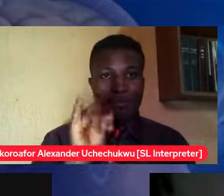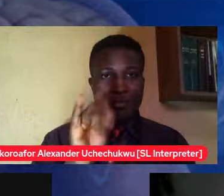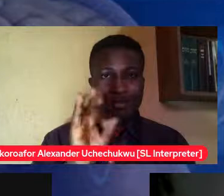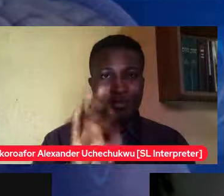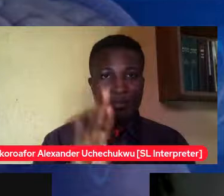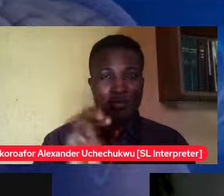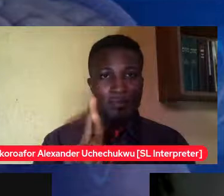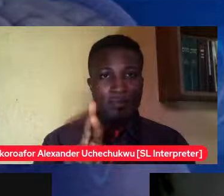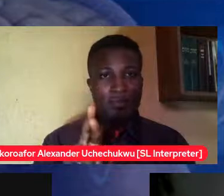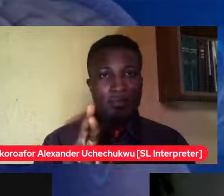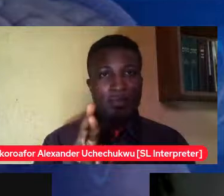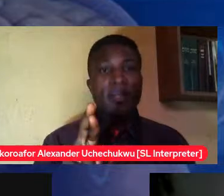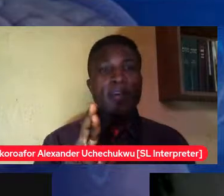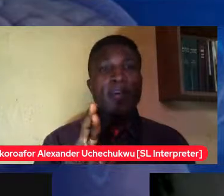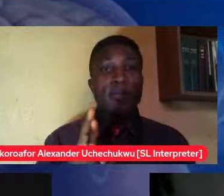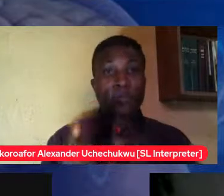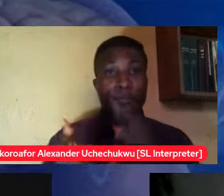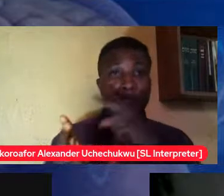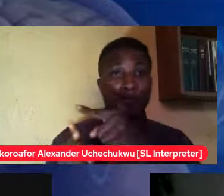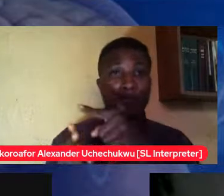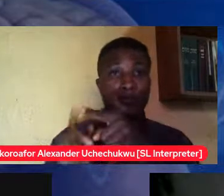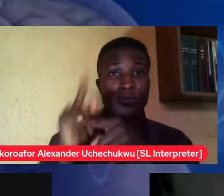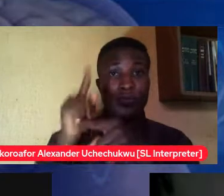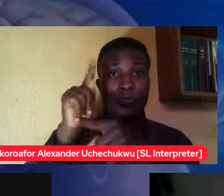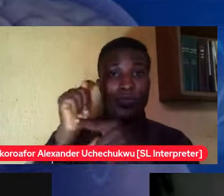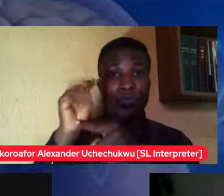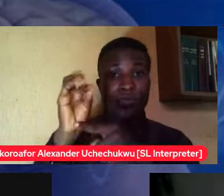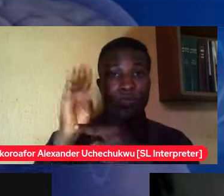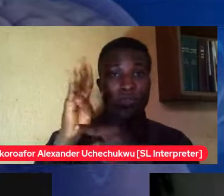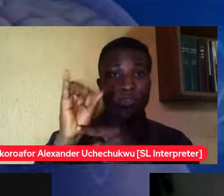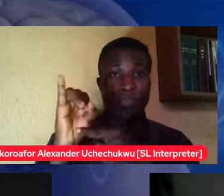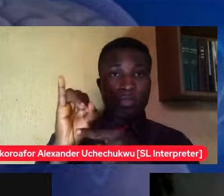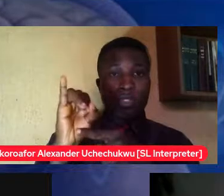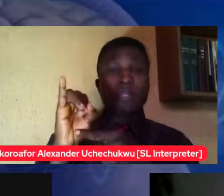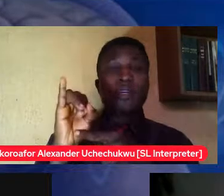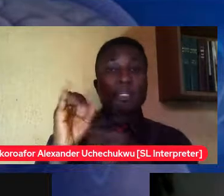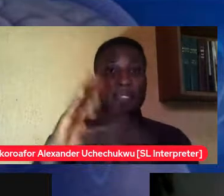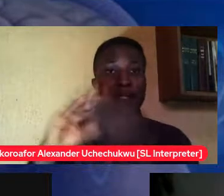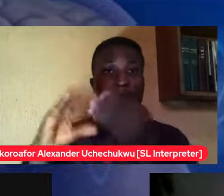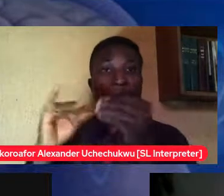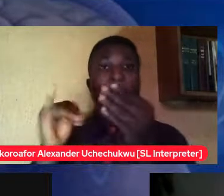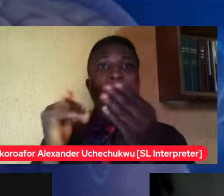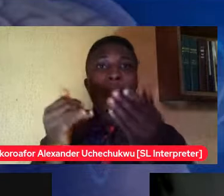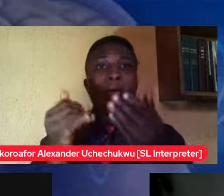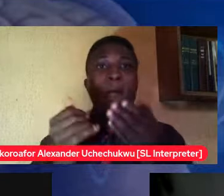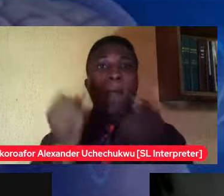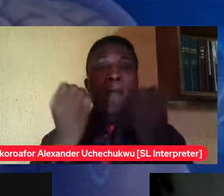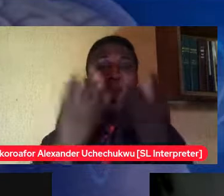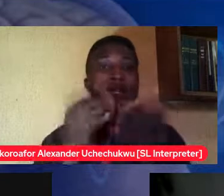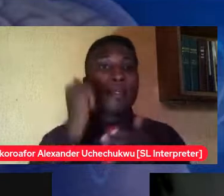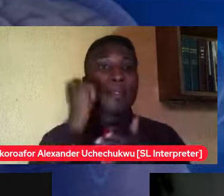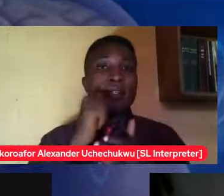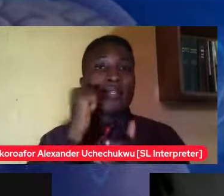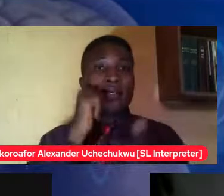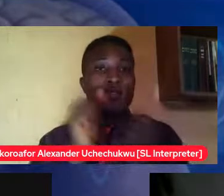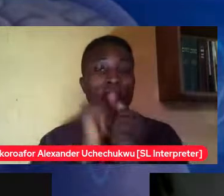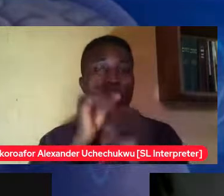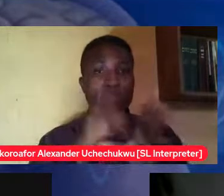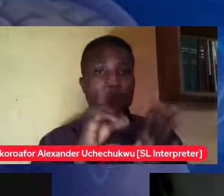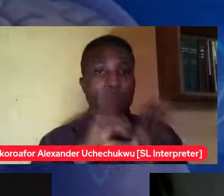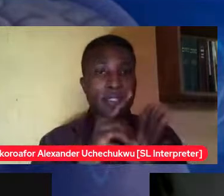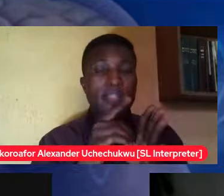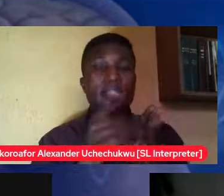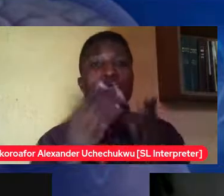and i remember having this conversation with one of the u.s that i had some teenage girls with special needs who were always taking pills and i know this had to do with cultural beliefs